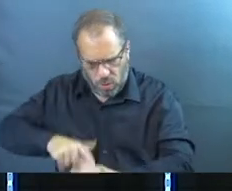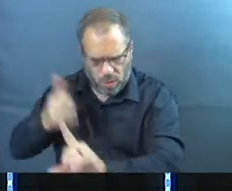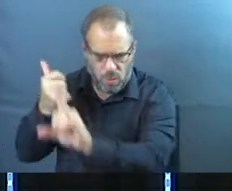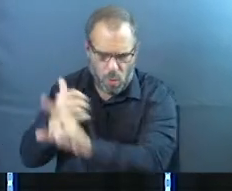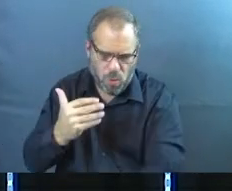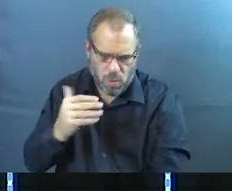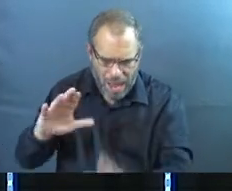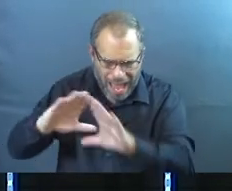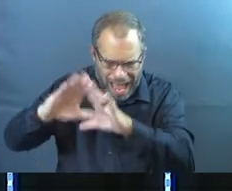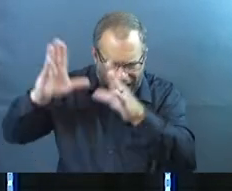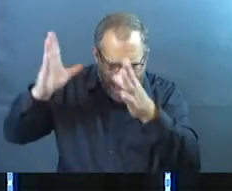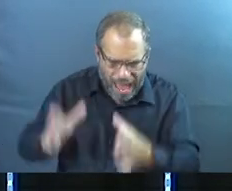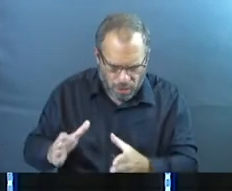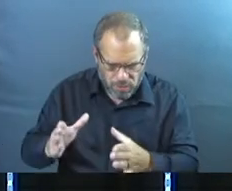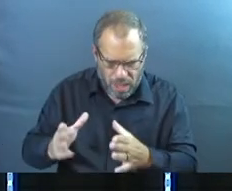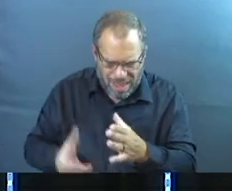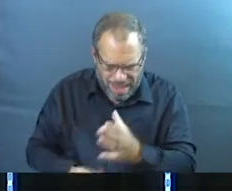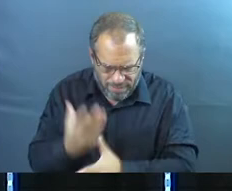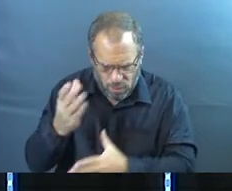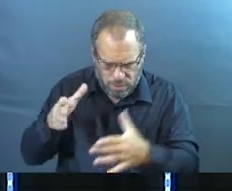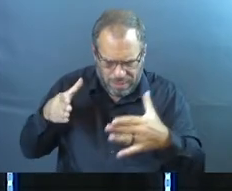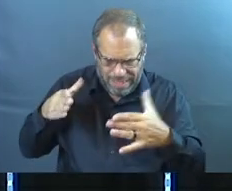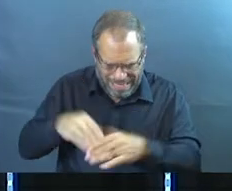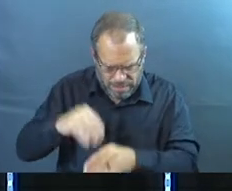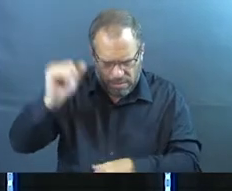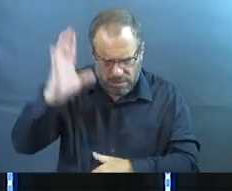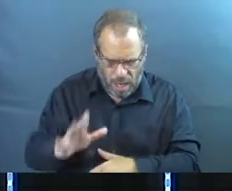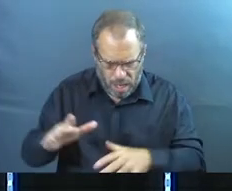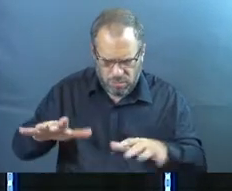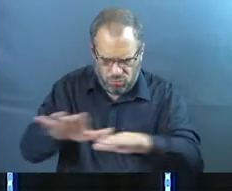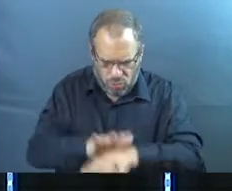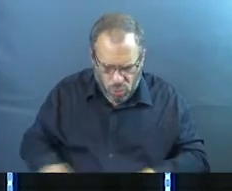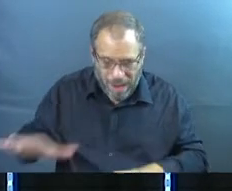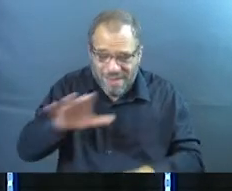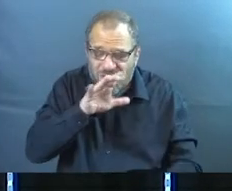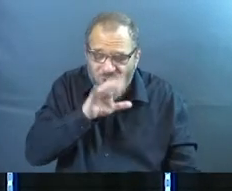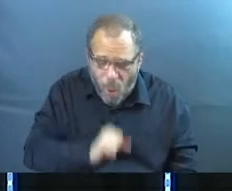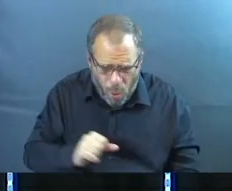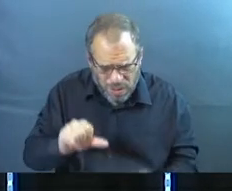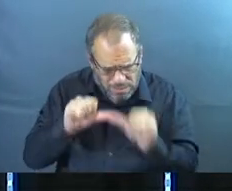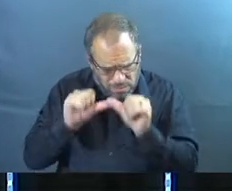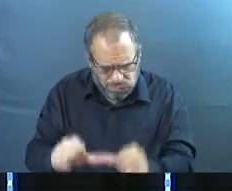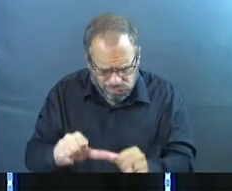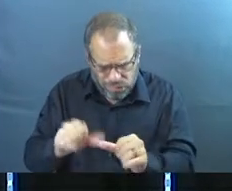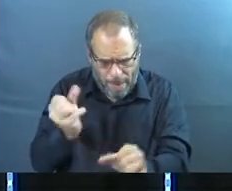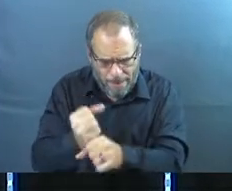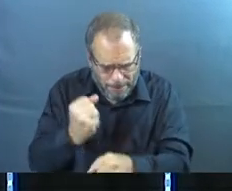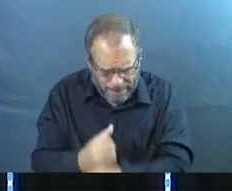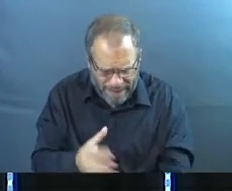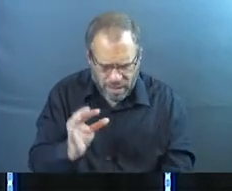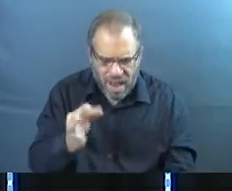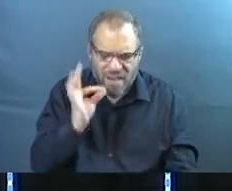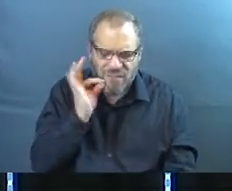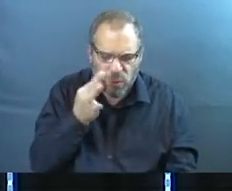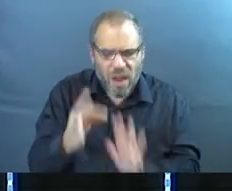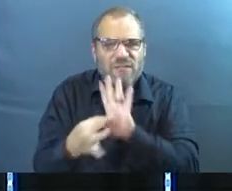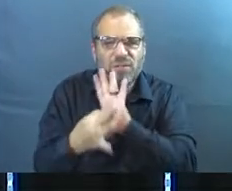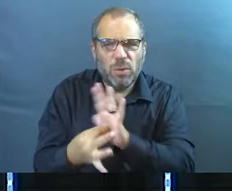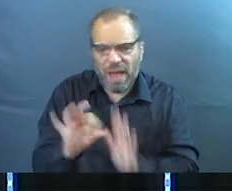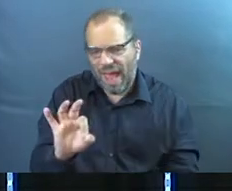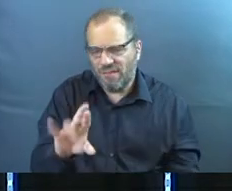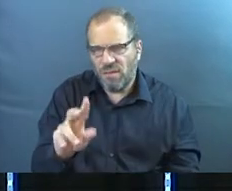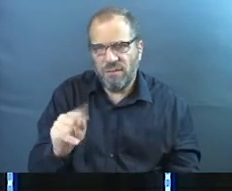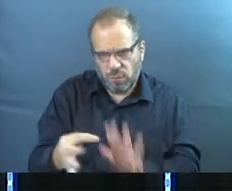house. They flourish in the courts of our God. Even in old age, they will still produce fruit. They will remain